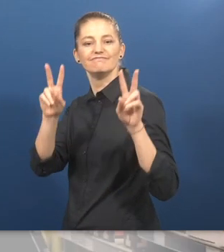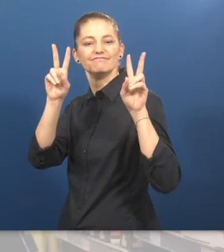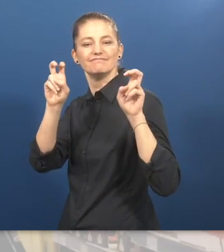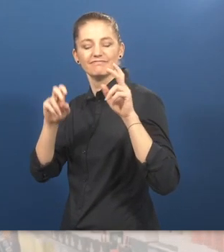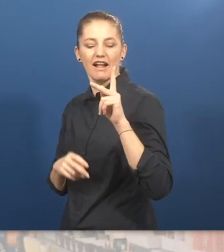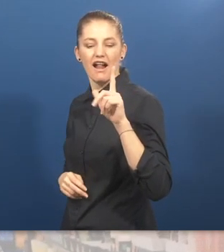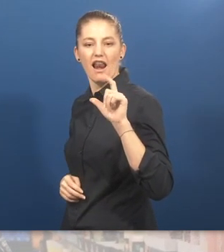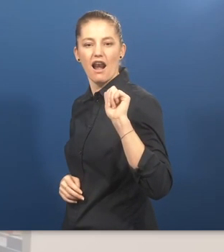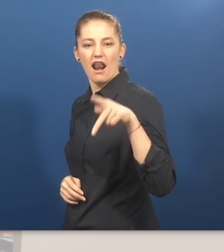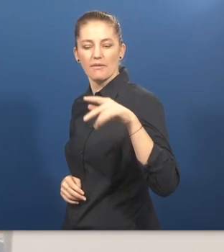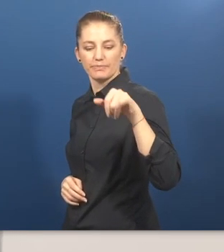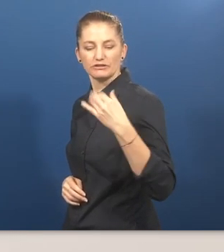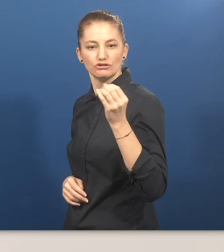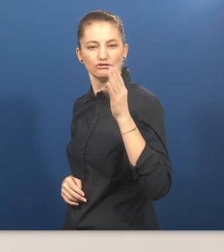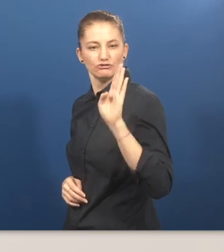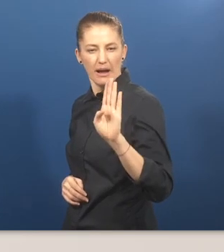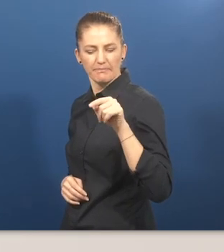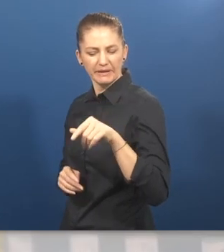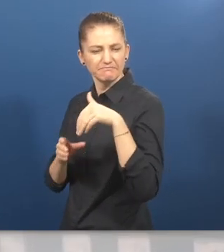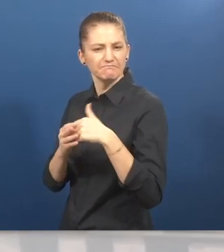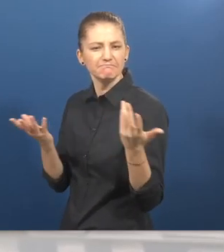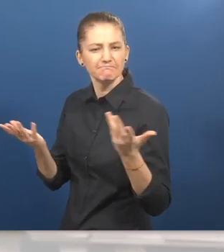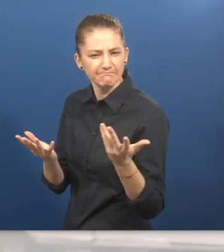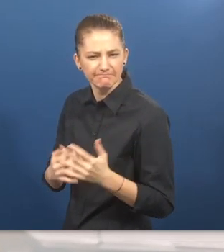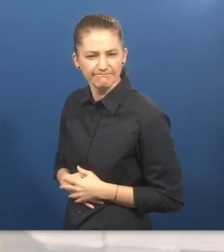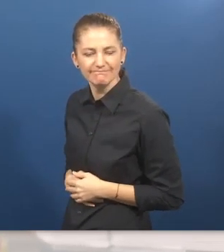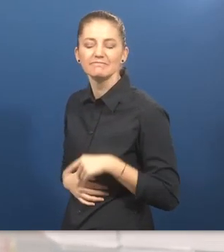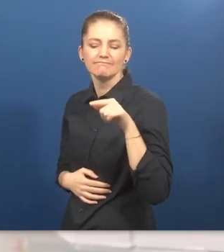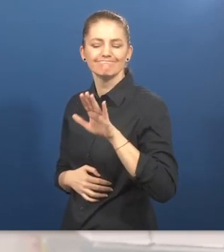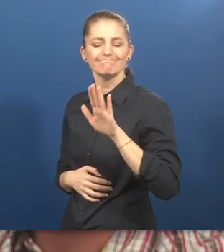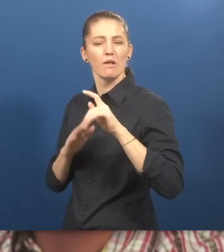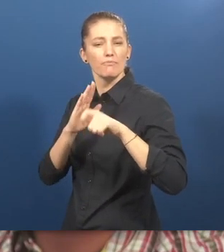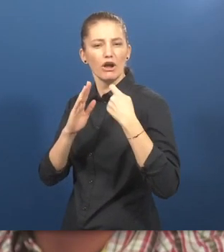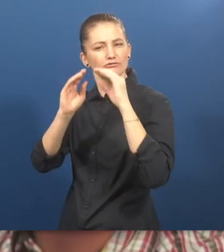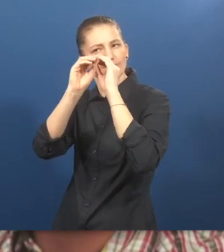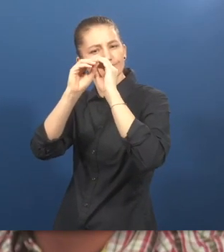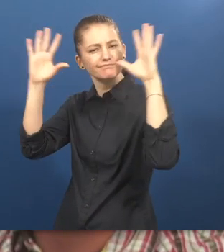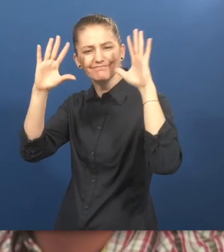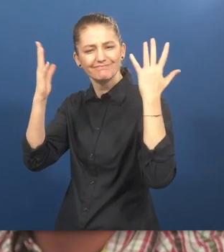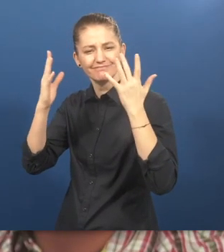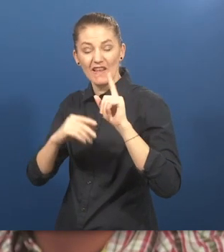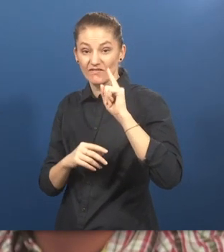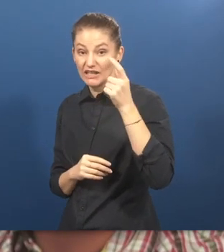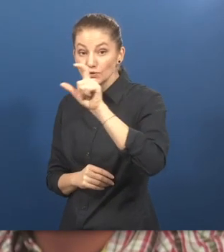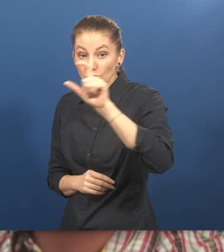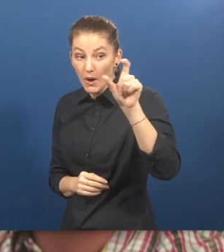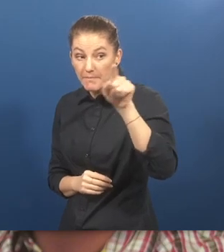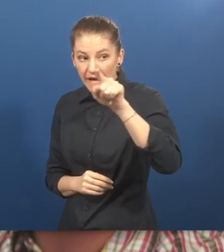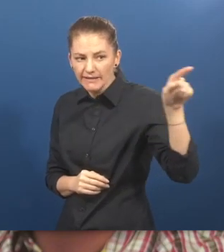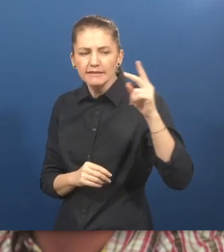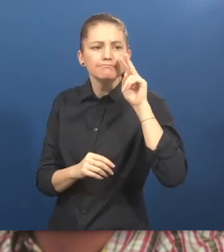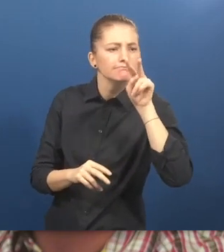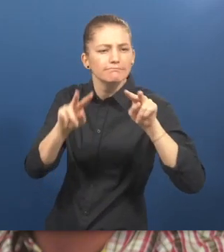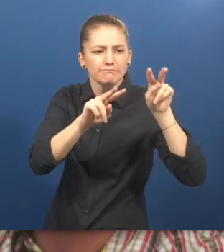What is CLAPJOP about? Annie Sorensen, President LEV Inclusion Denmark. The basic principle behind CLAPJOP